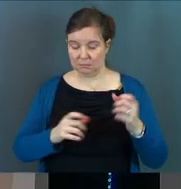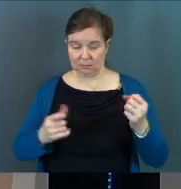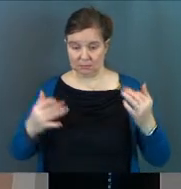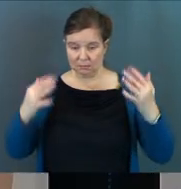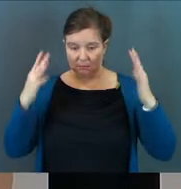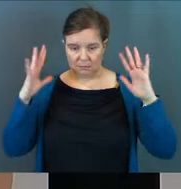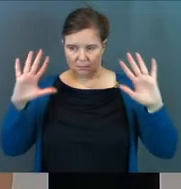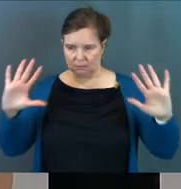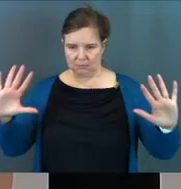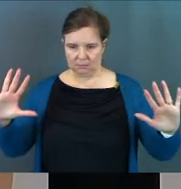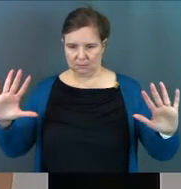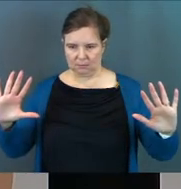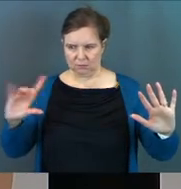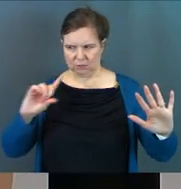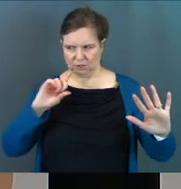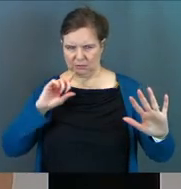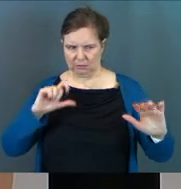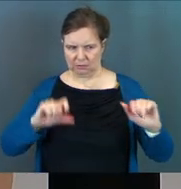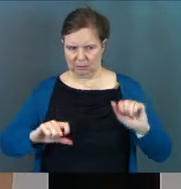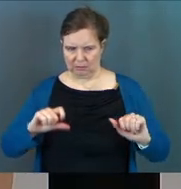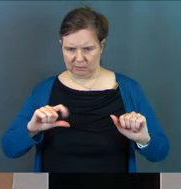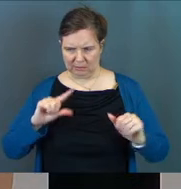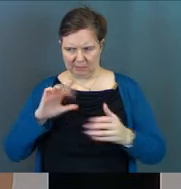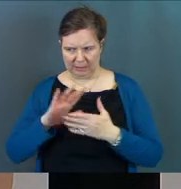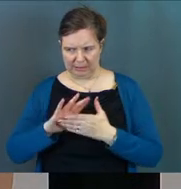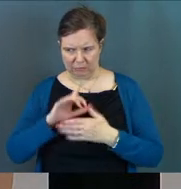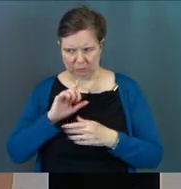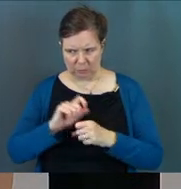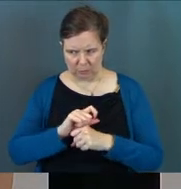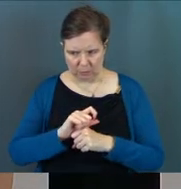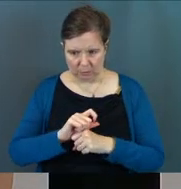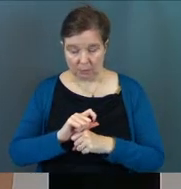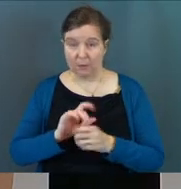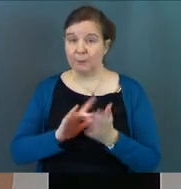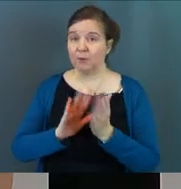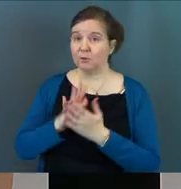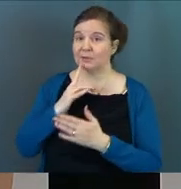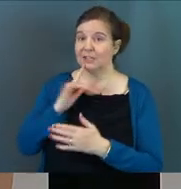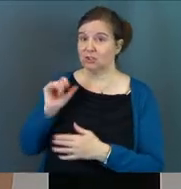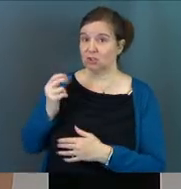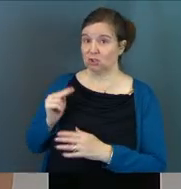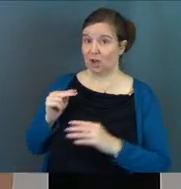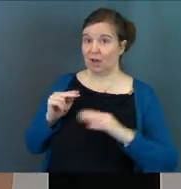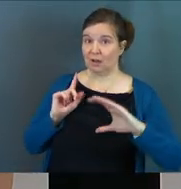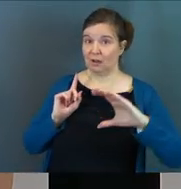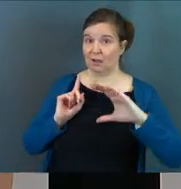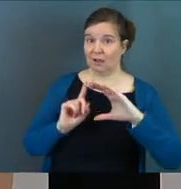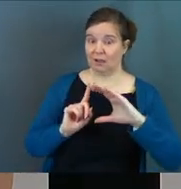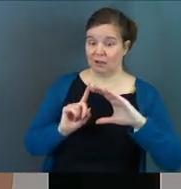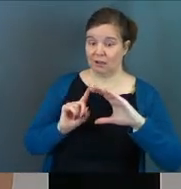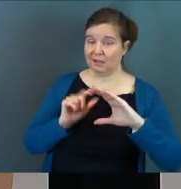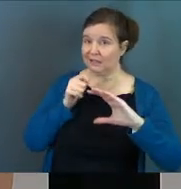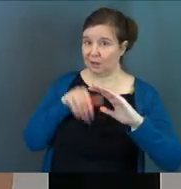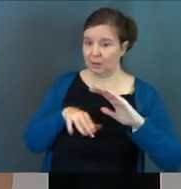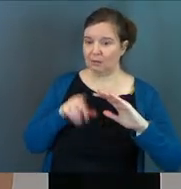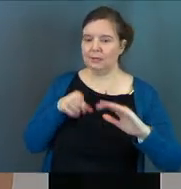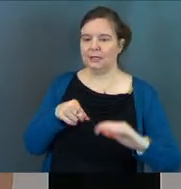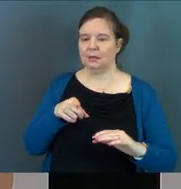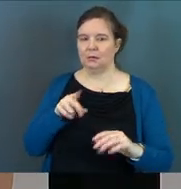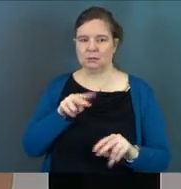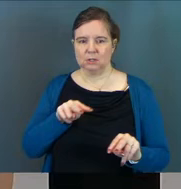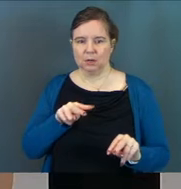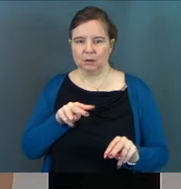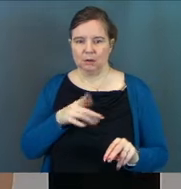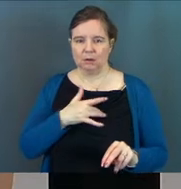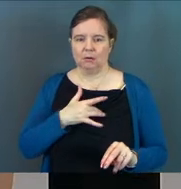overwhelming. He's not sure he believes yet. But the scripture says, John, the disciple who Jesus loved, he believed